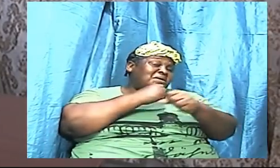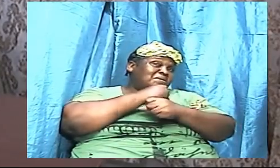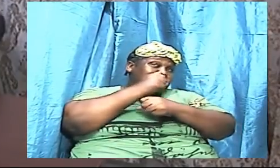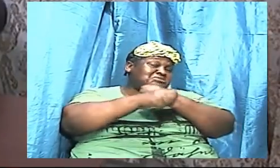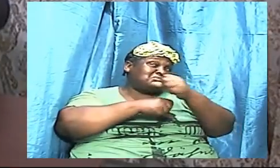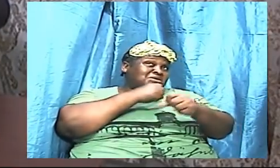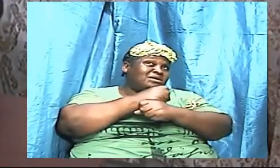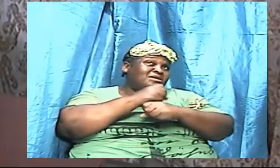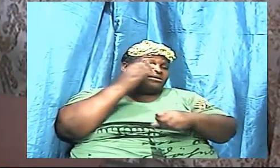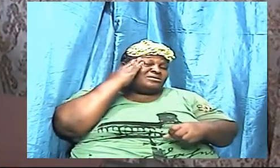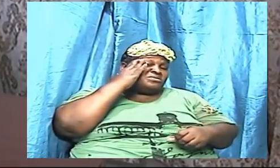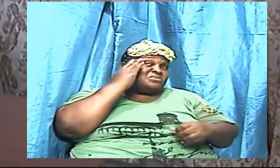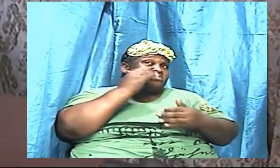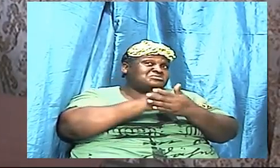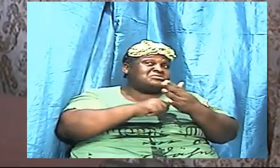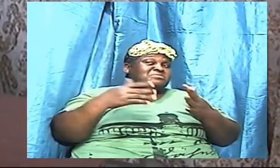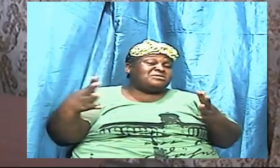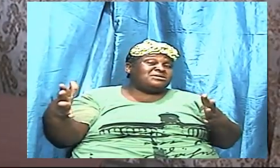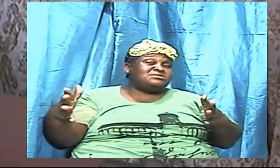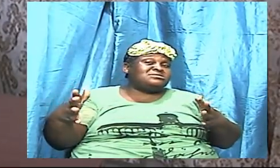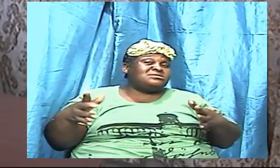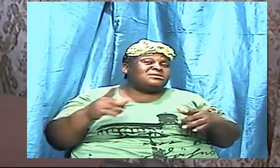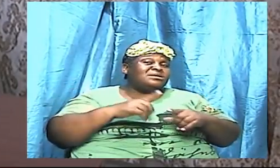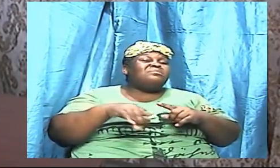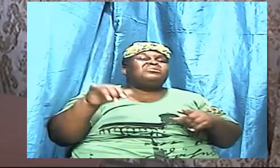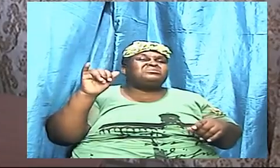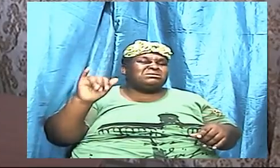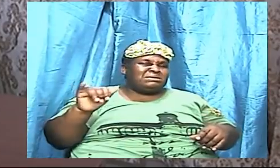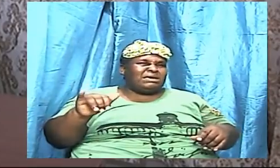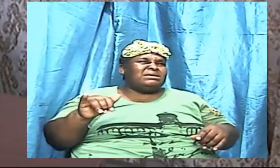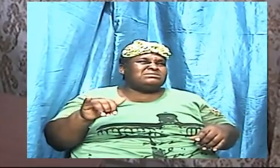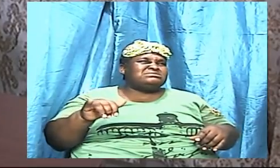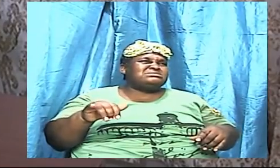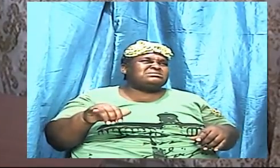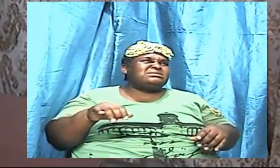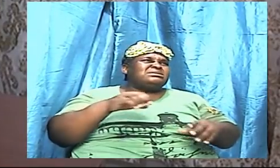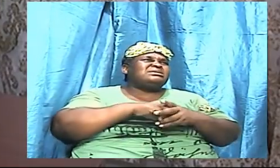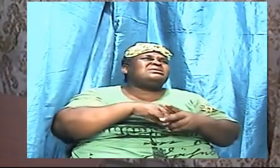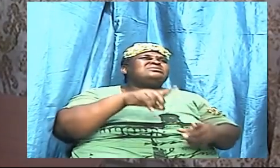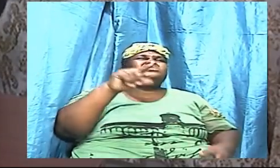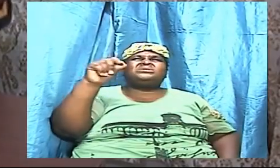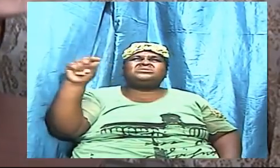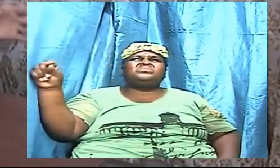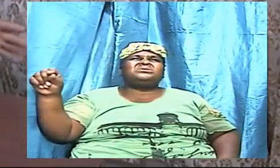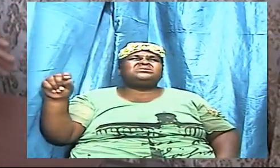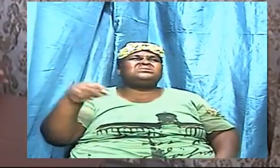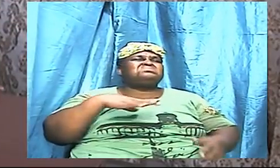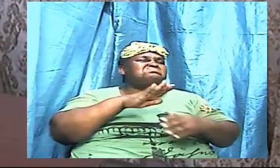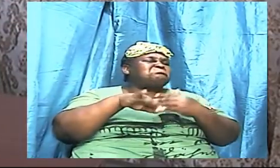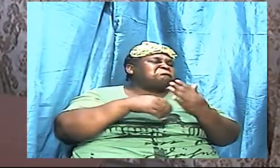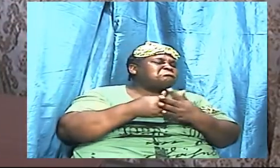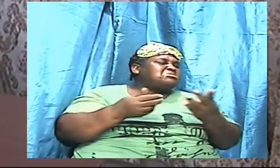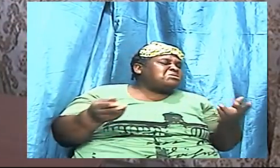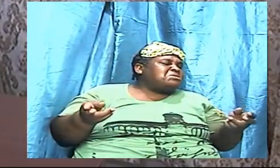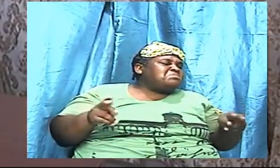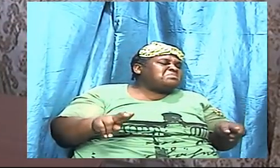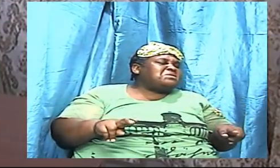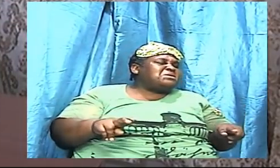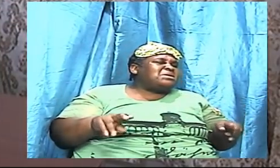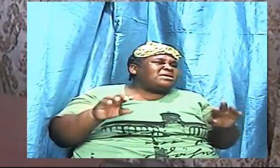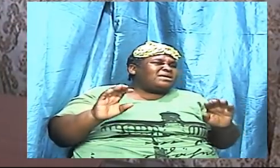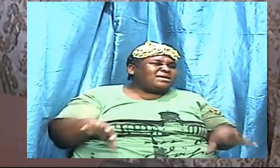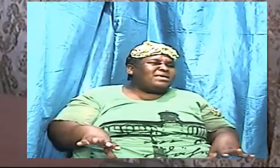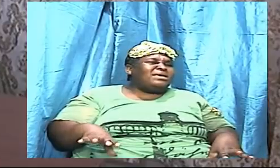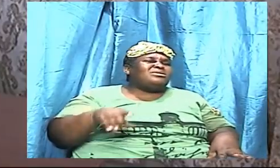and yet at this point in 2020 with all that is happening can you